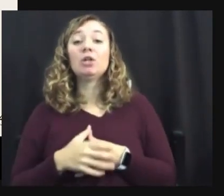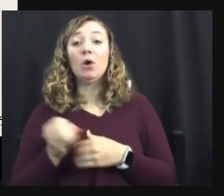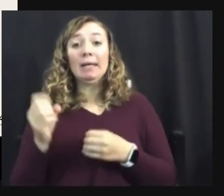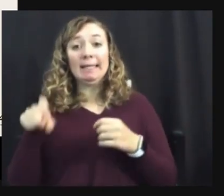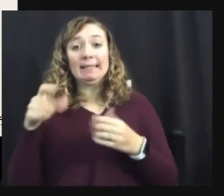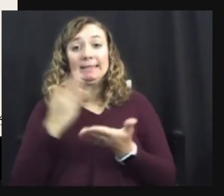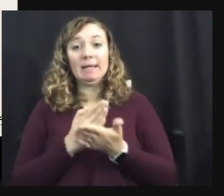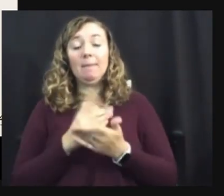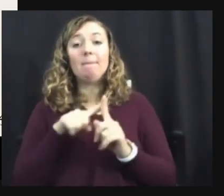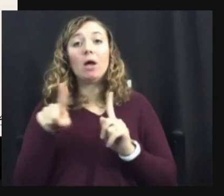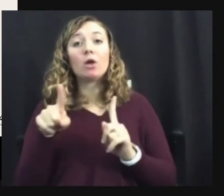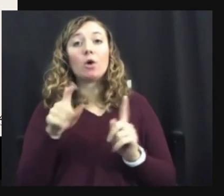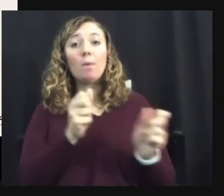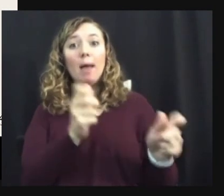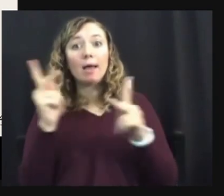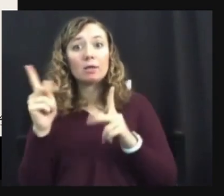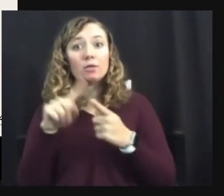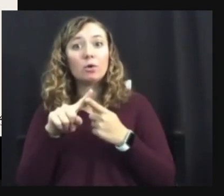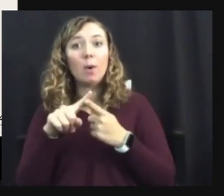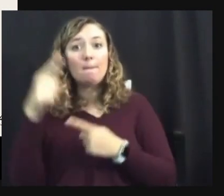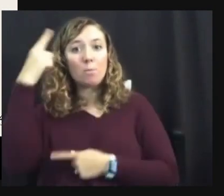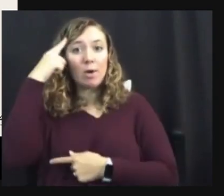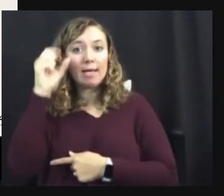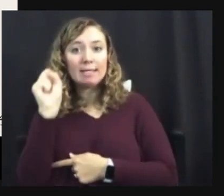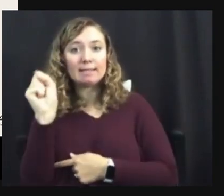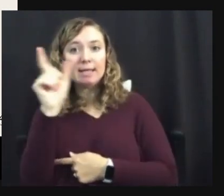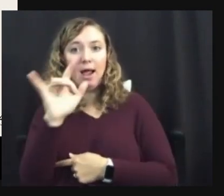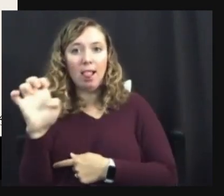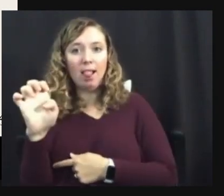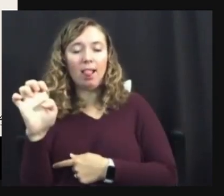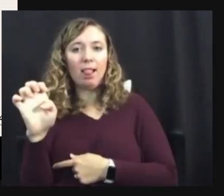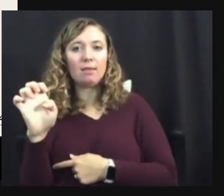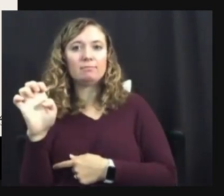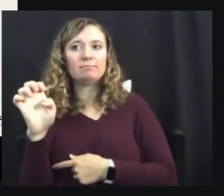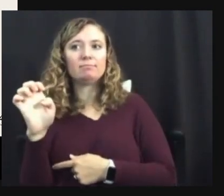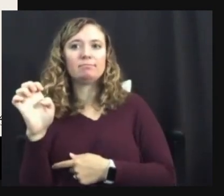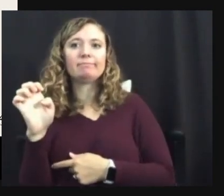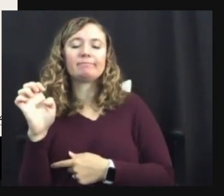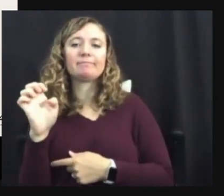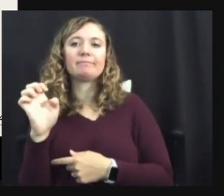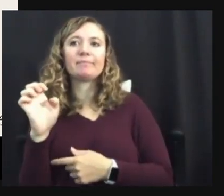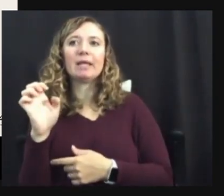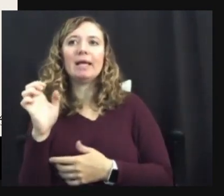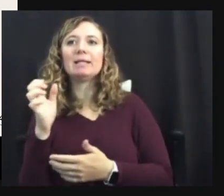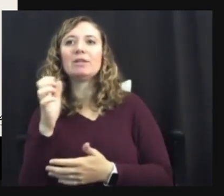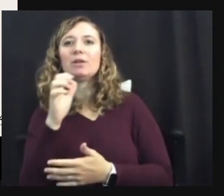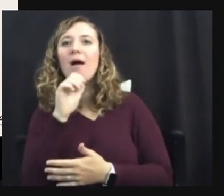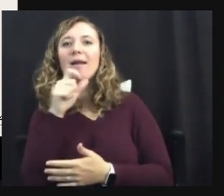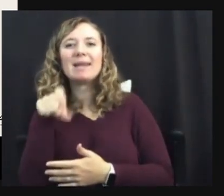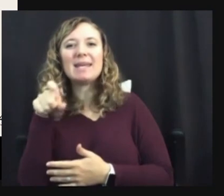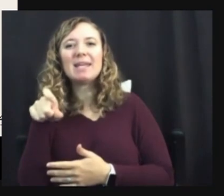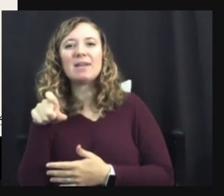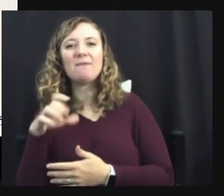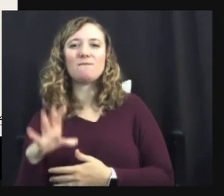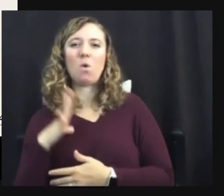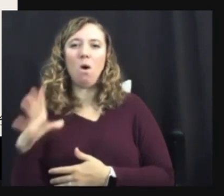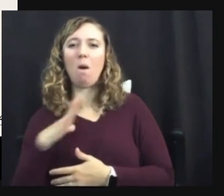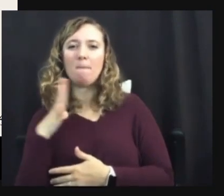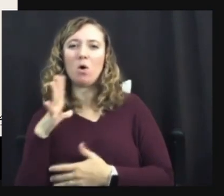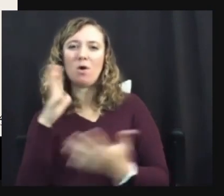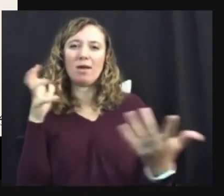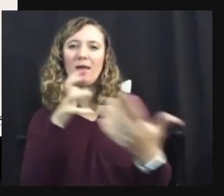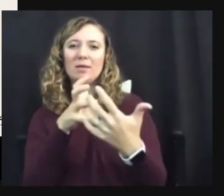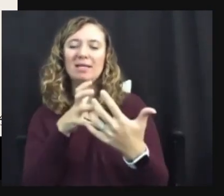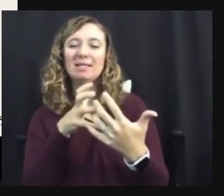kind of go back to that idea of brain styles. Um, and also you don't have to have formal accommodations in order to actually give